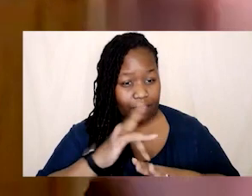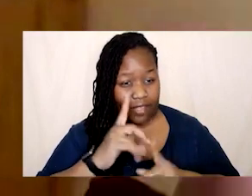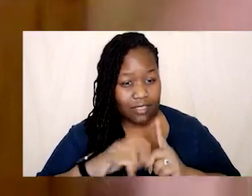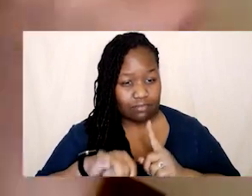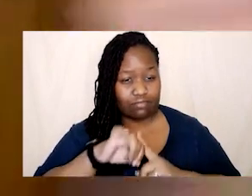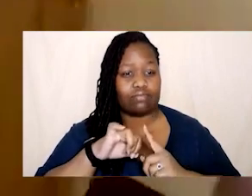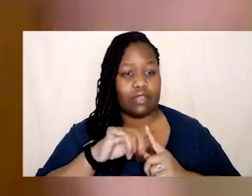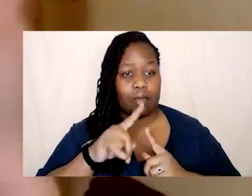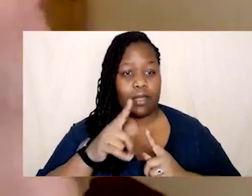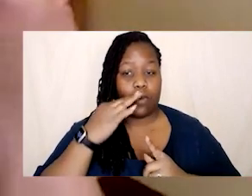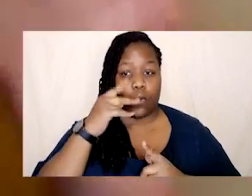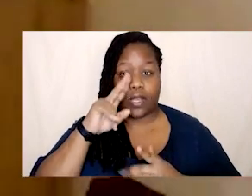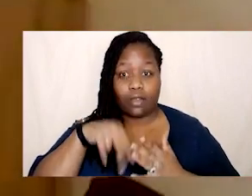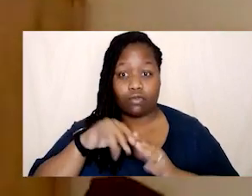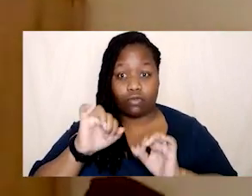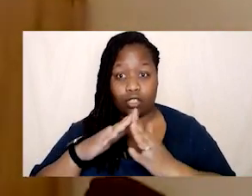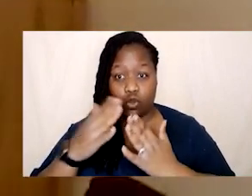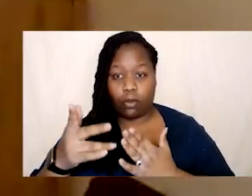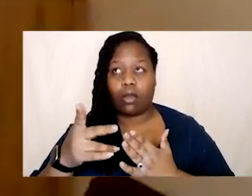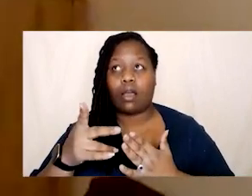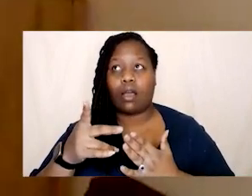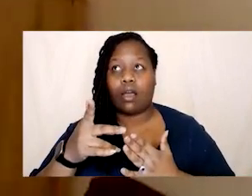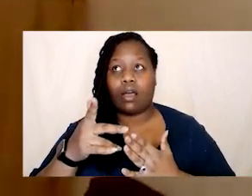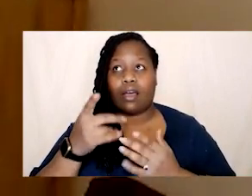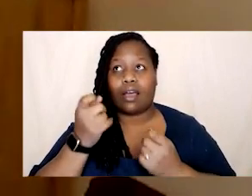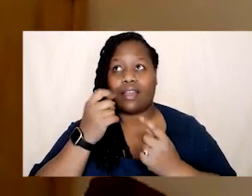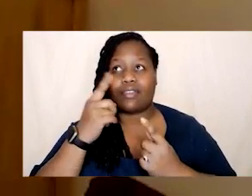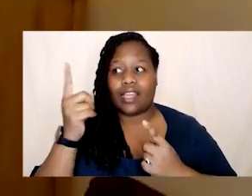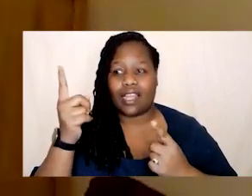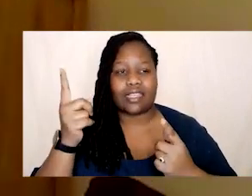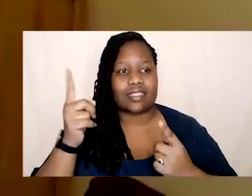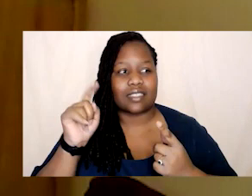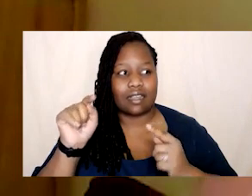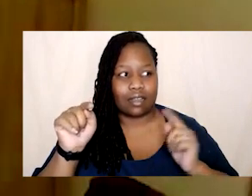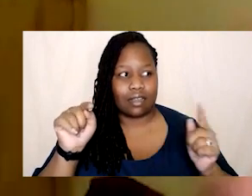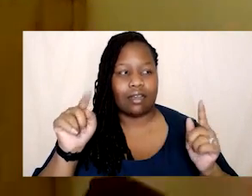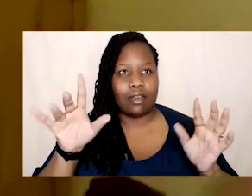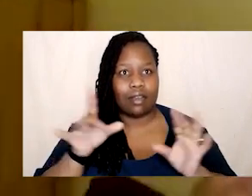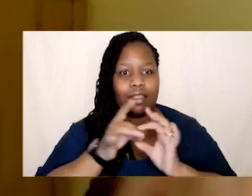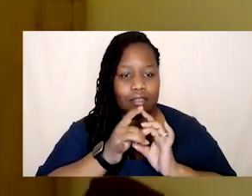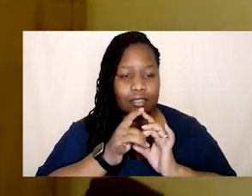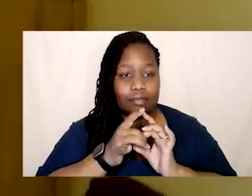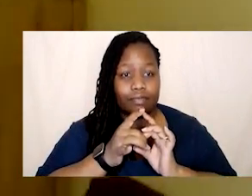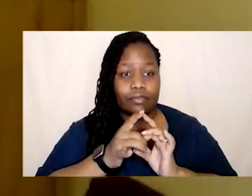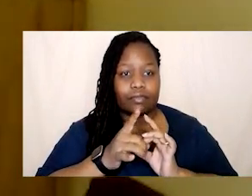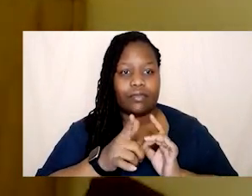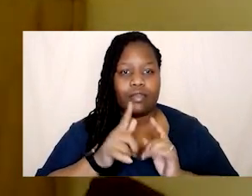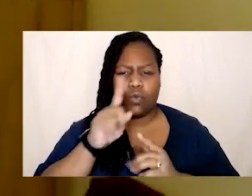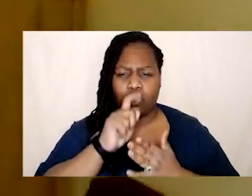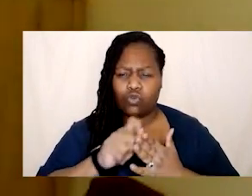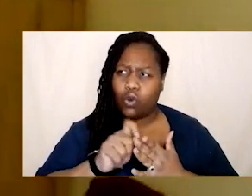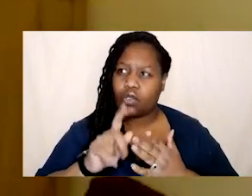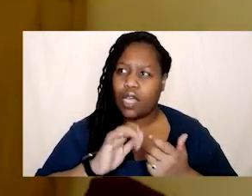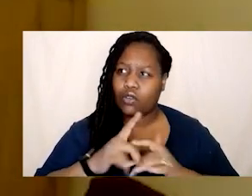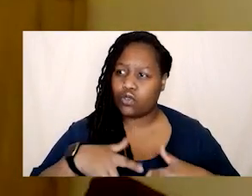book did i put two and two together right and there's some parts of like i was there was something where you'd written about how do you feel when you go on xyz